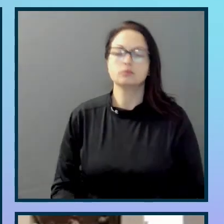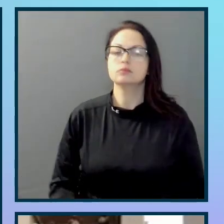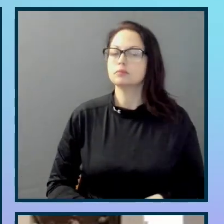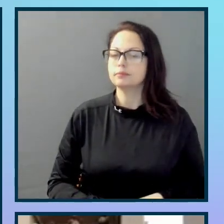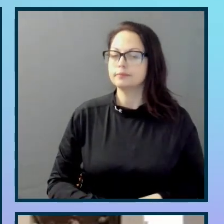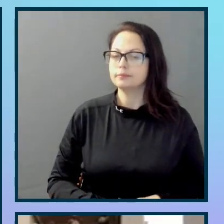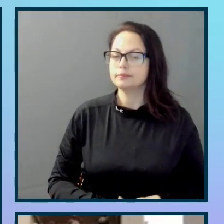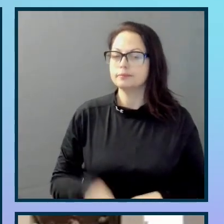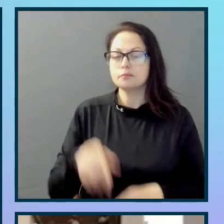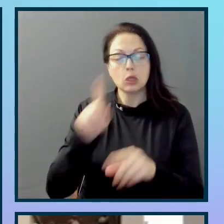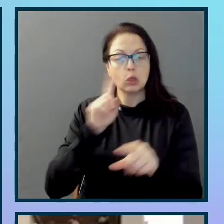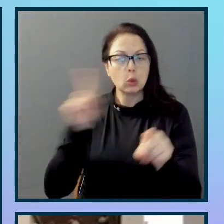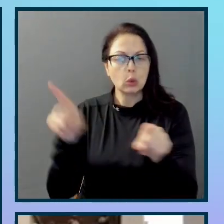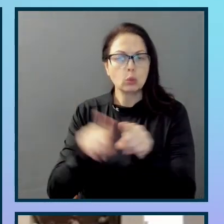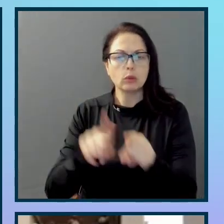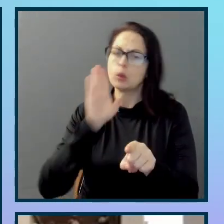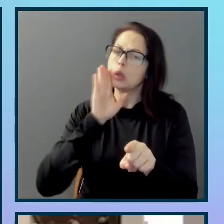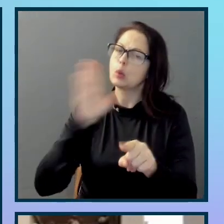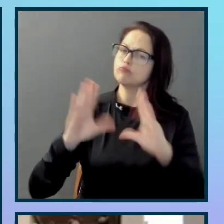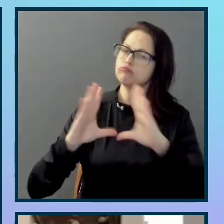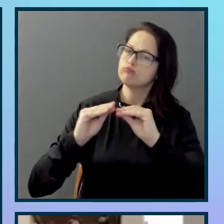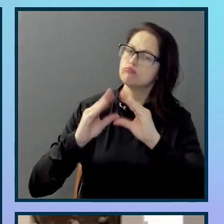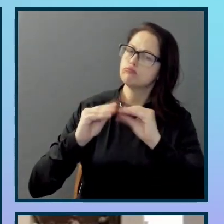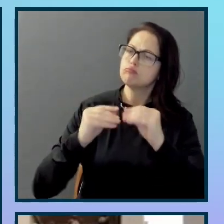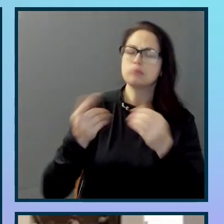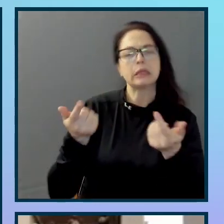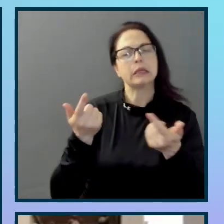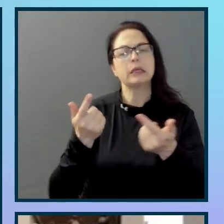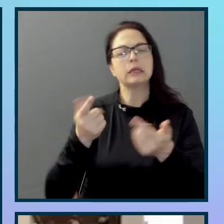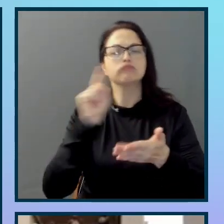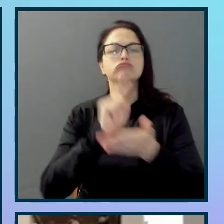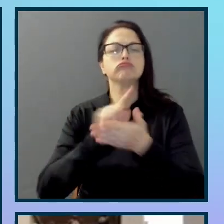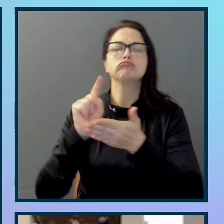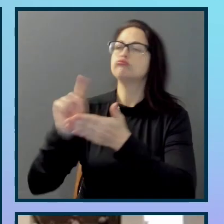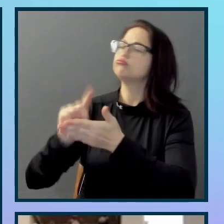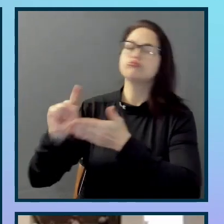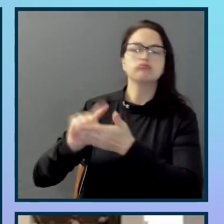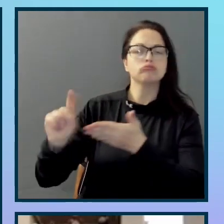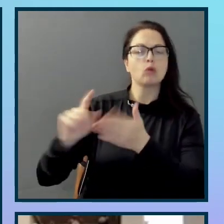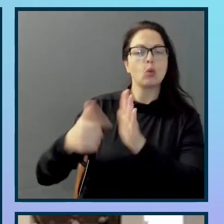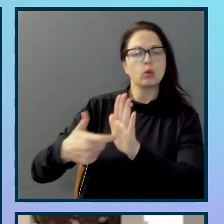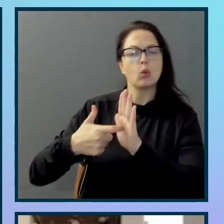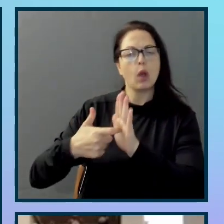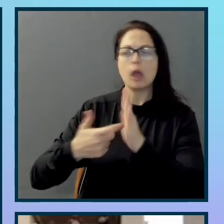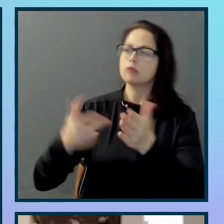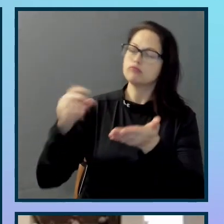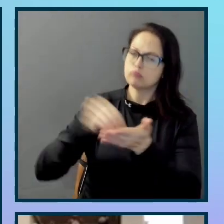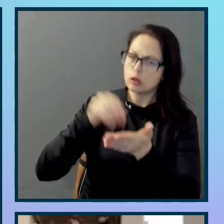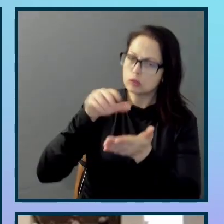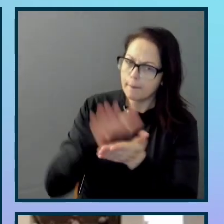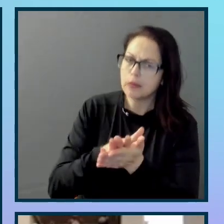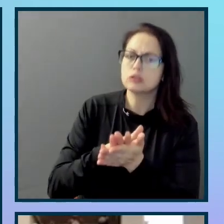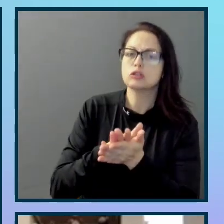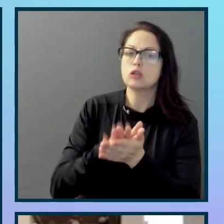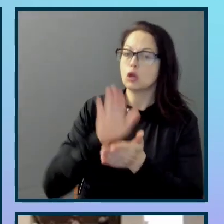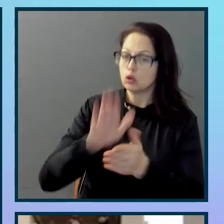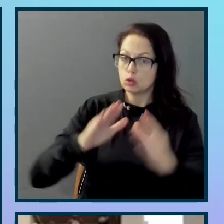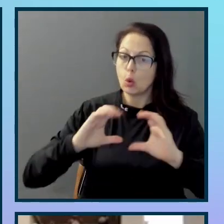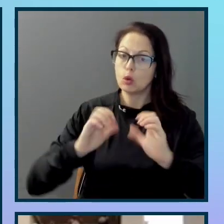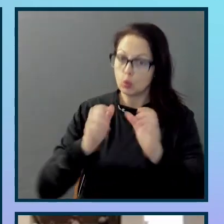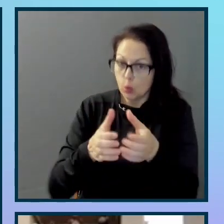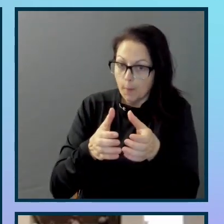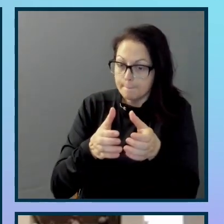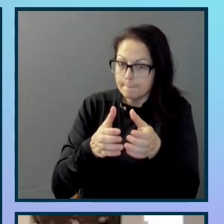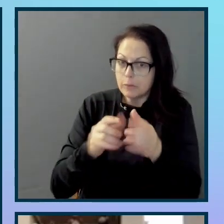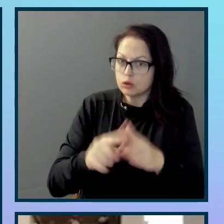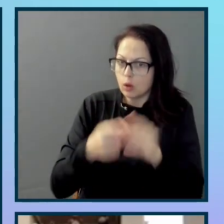agree to meet regularly, to share ideas, to review requirements documentation. The group slowly grows and you all learn from each other.